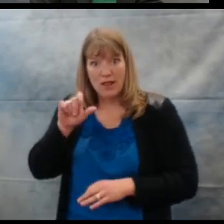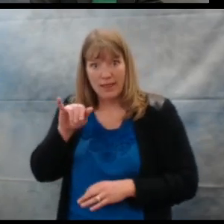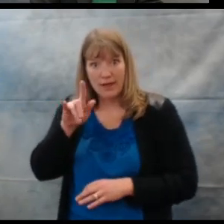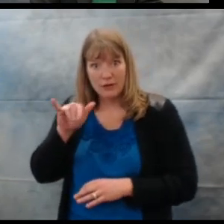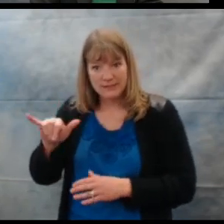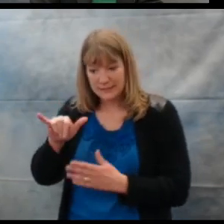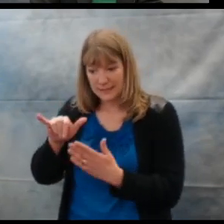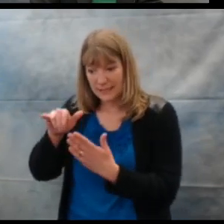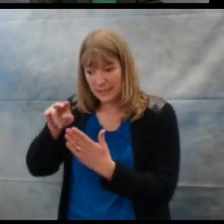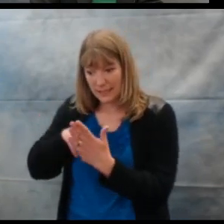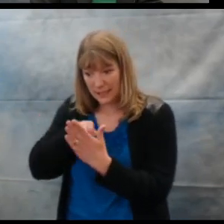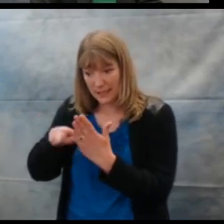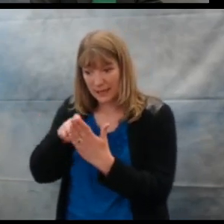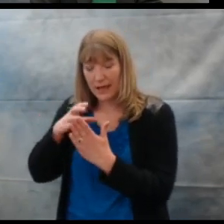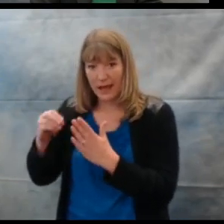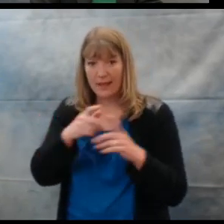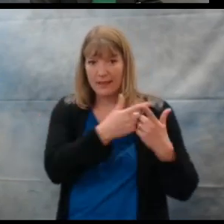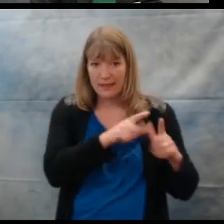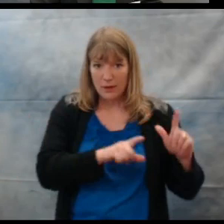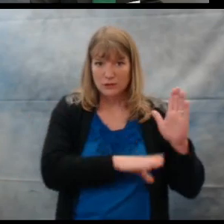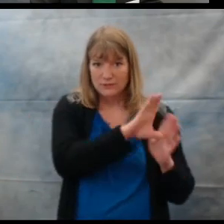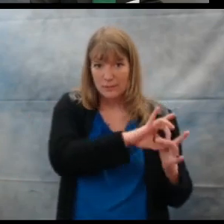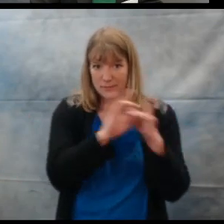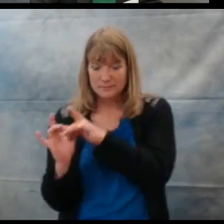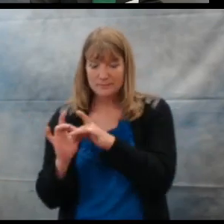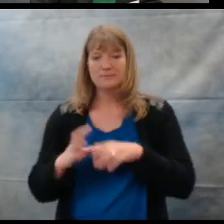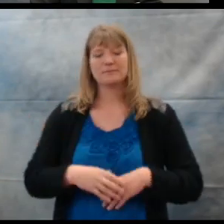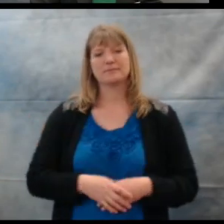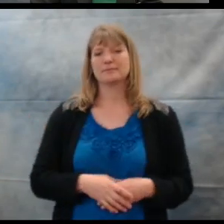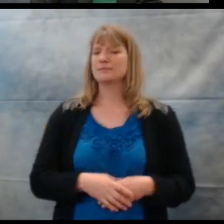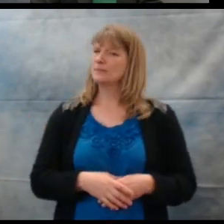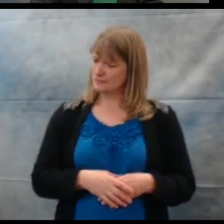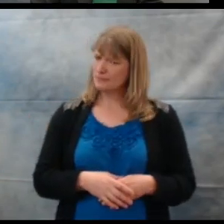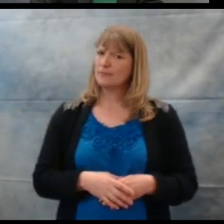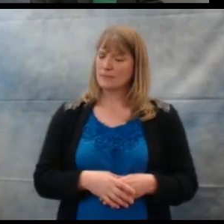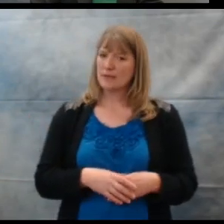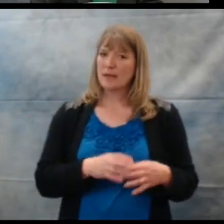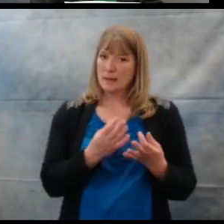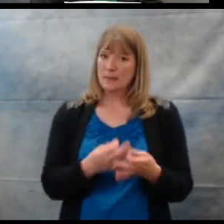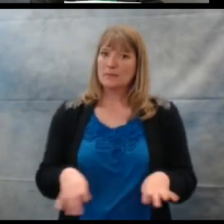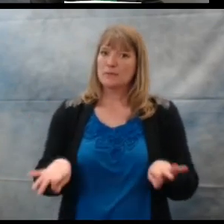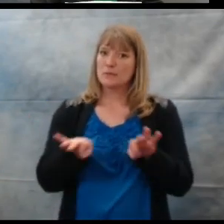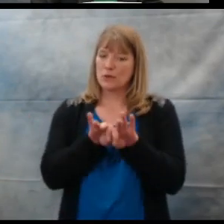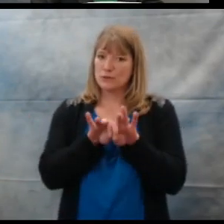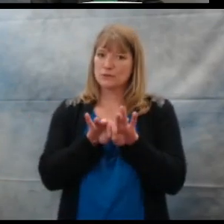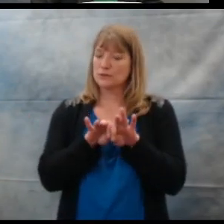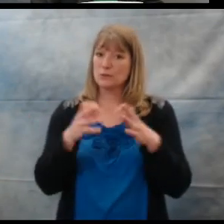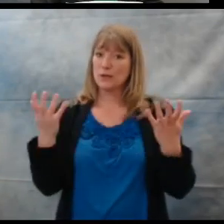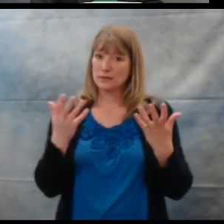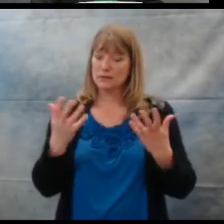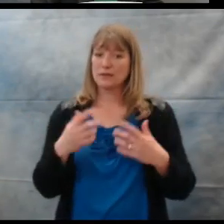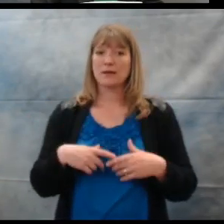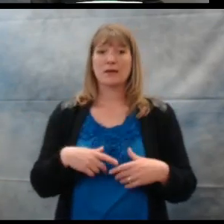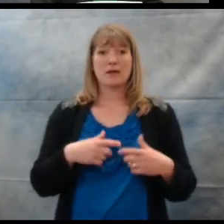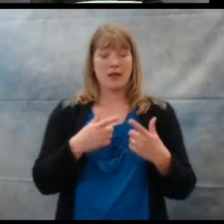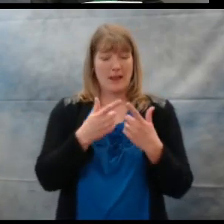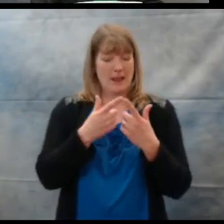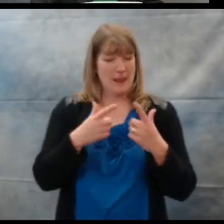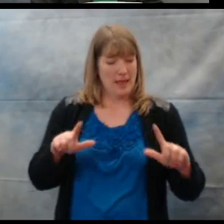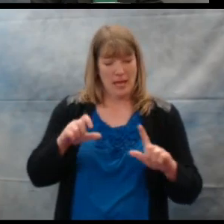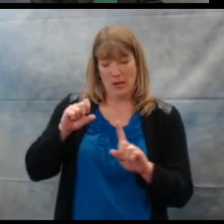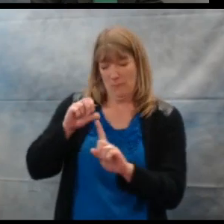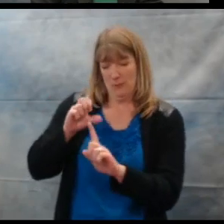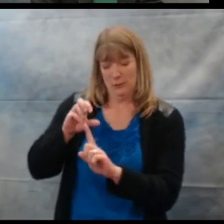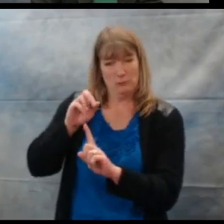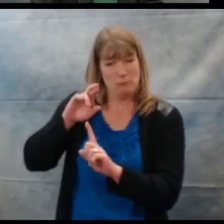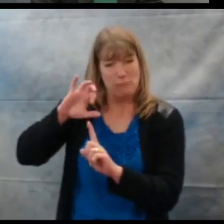literacy and its connection to language development. It's also important to not only create